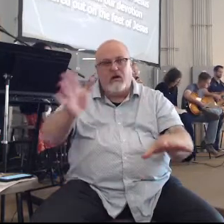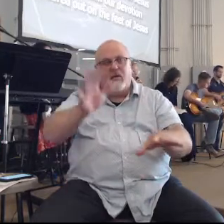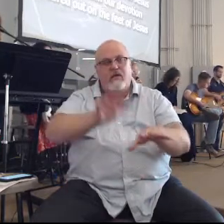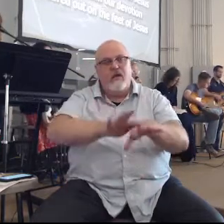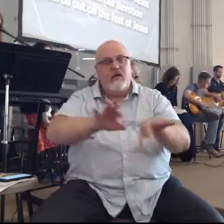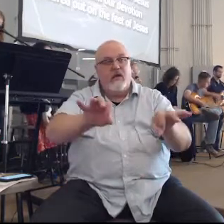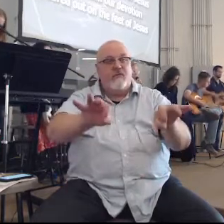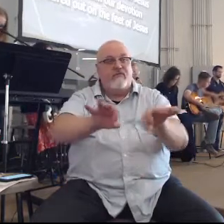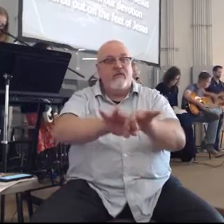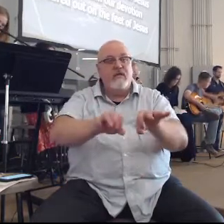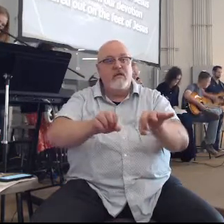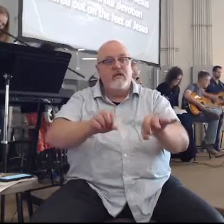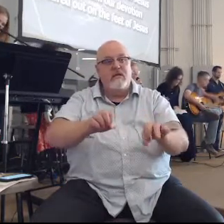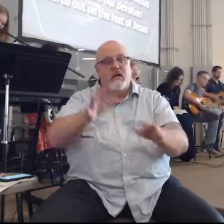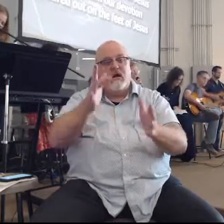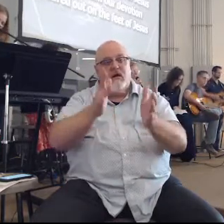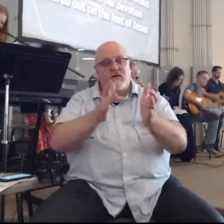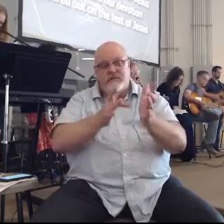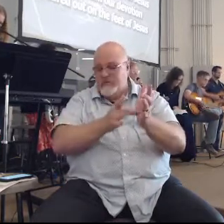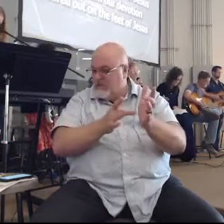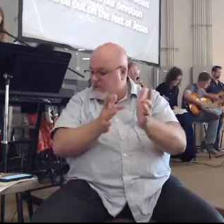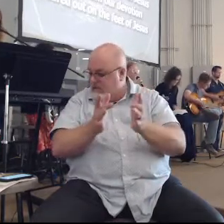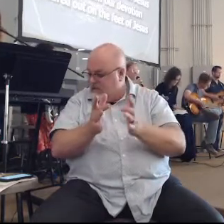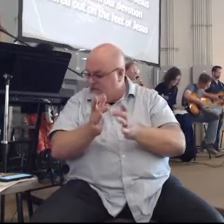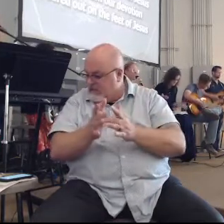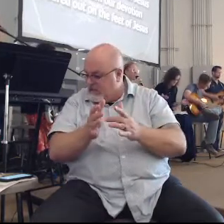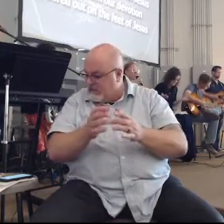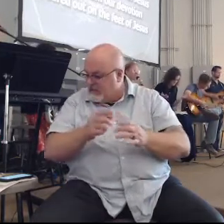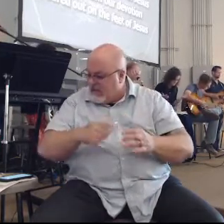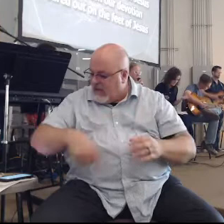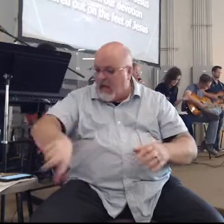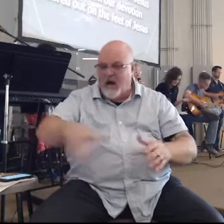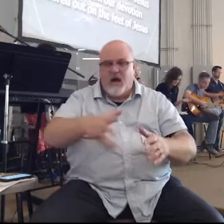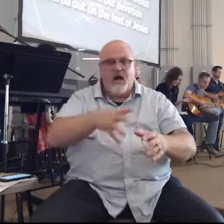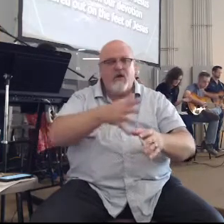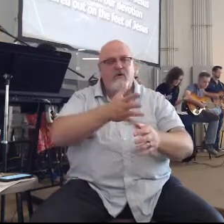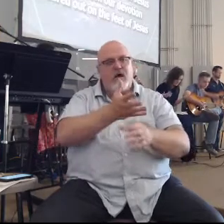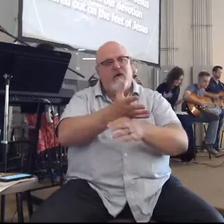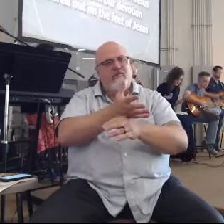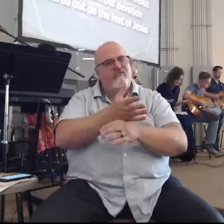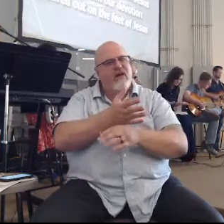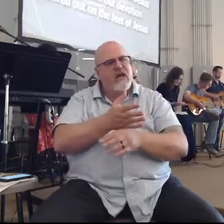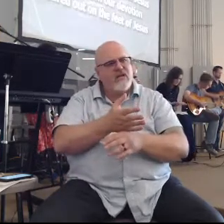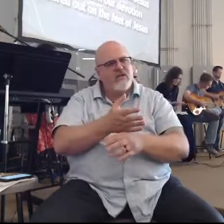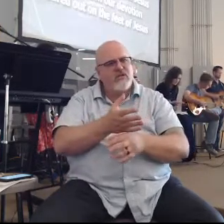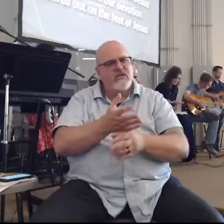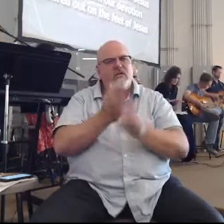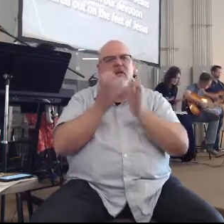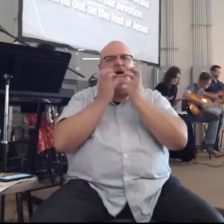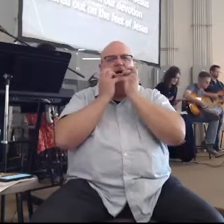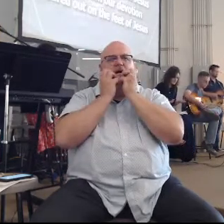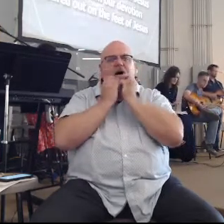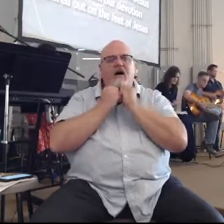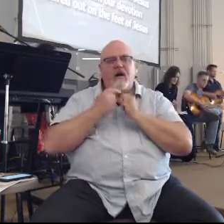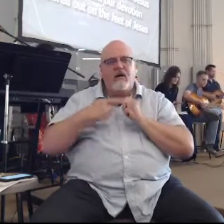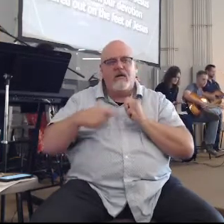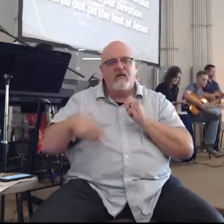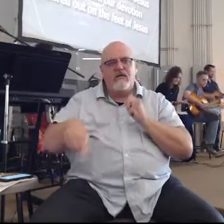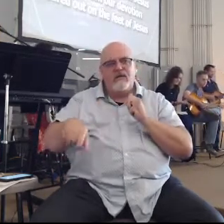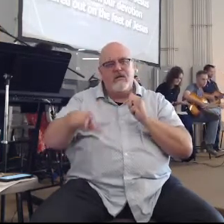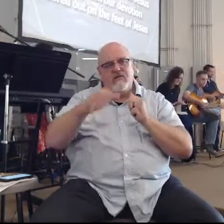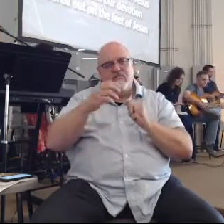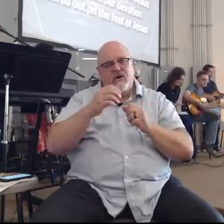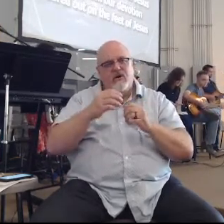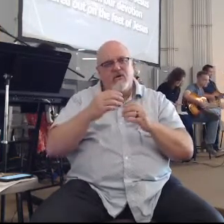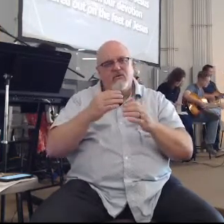on the feet of Jesus And our affection, our